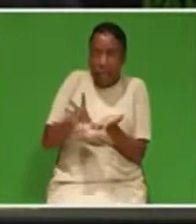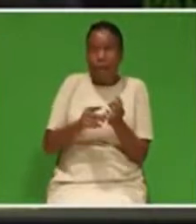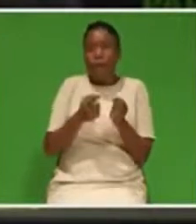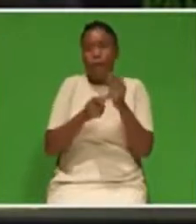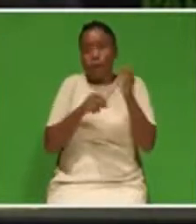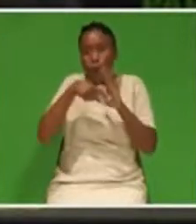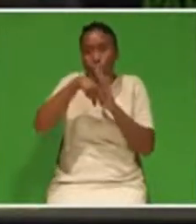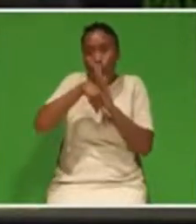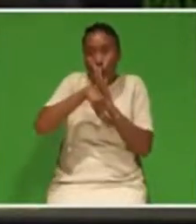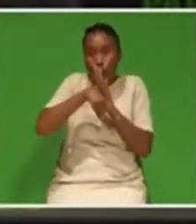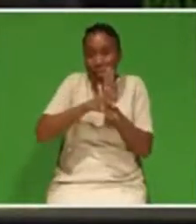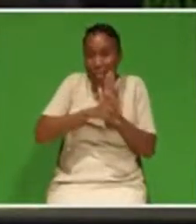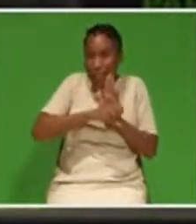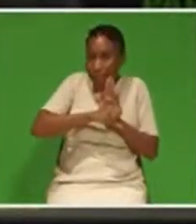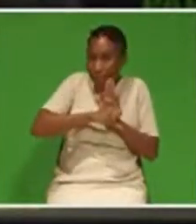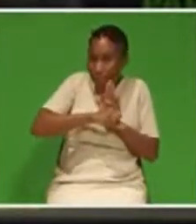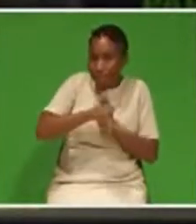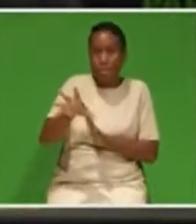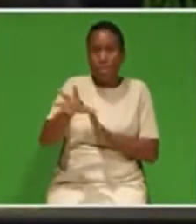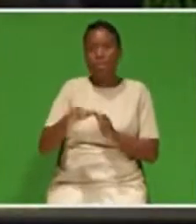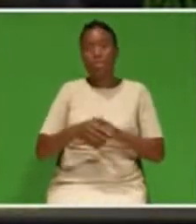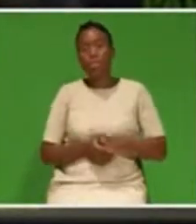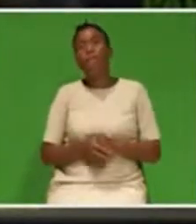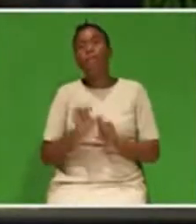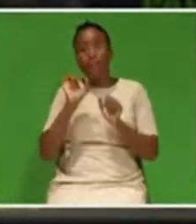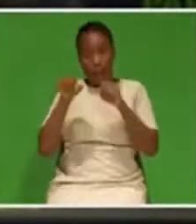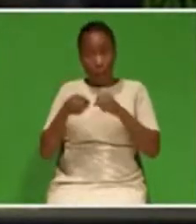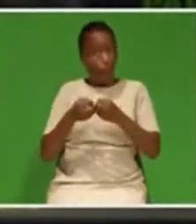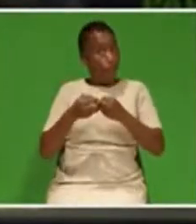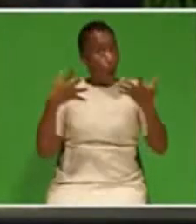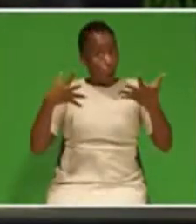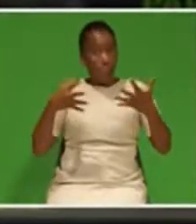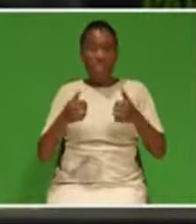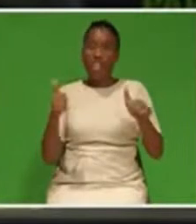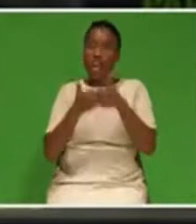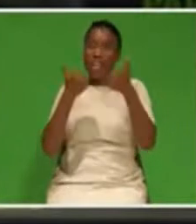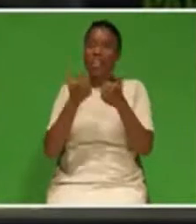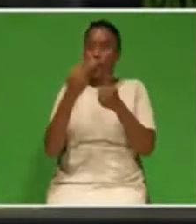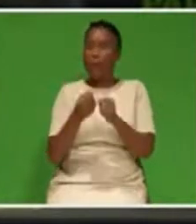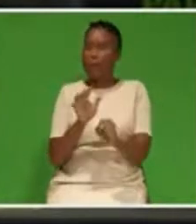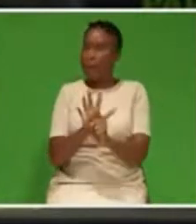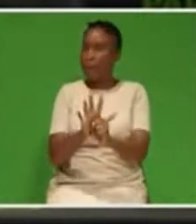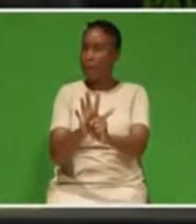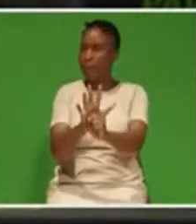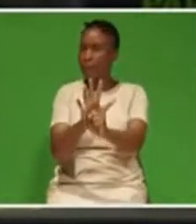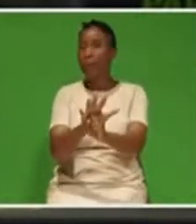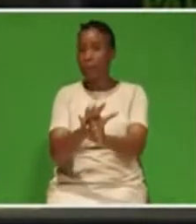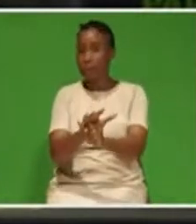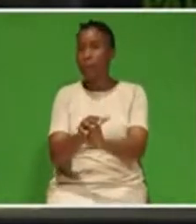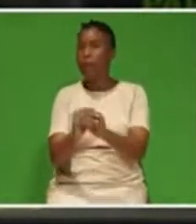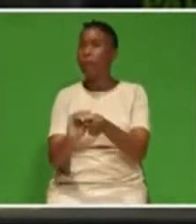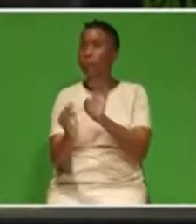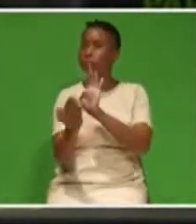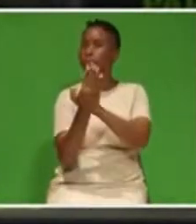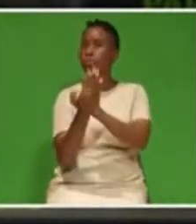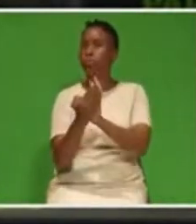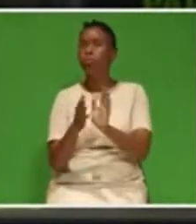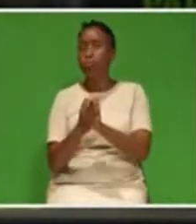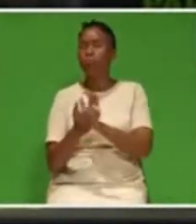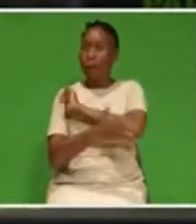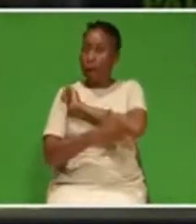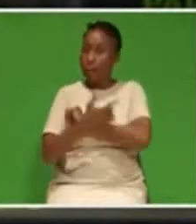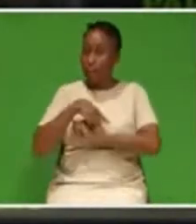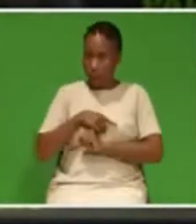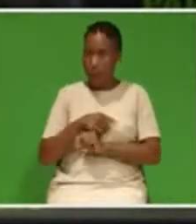most immediate and pressing challenges facing our country, we must also plant the